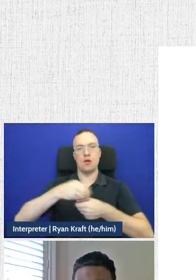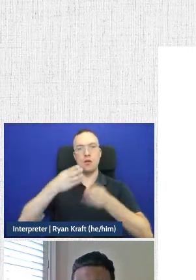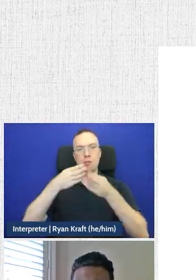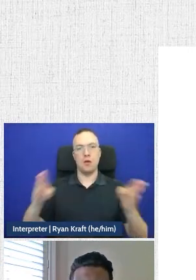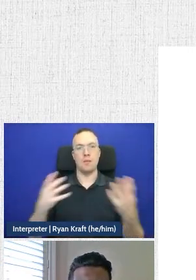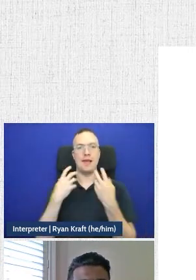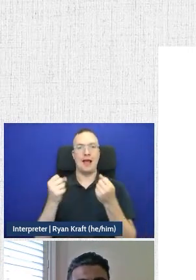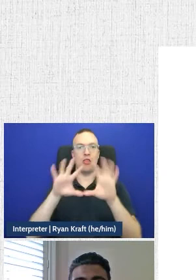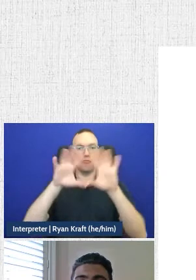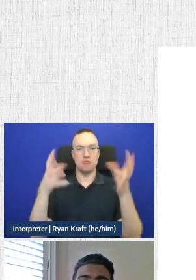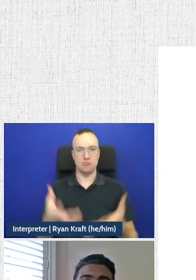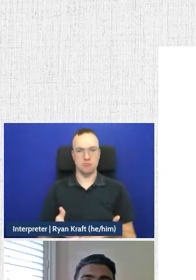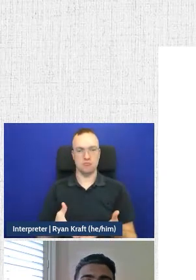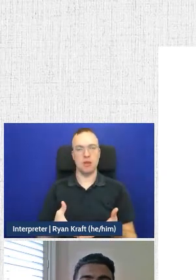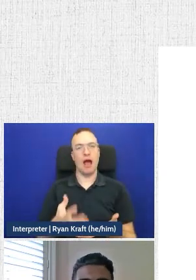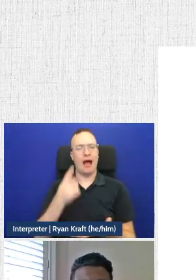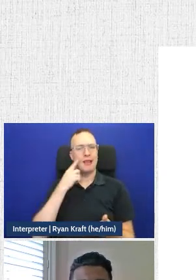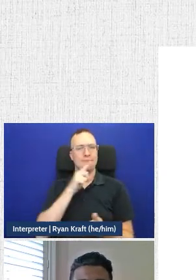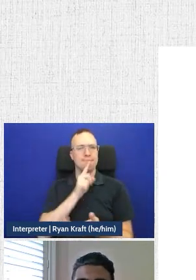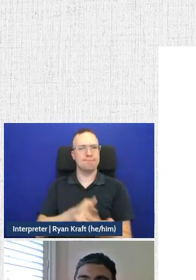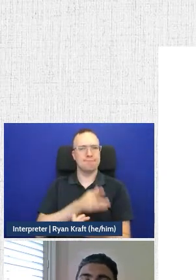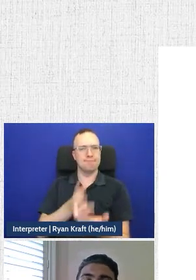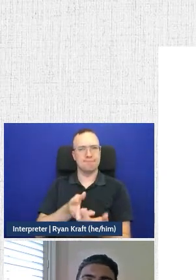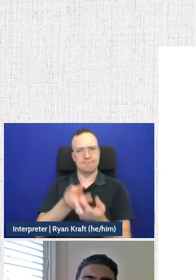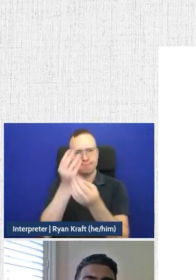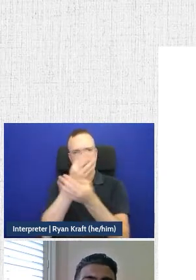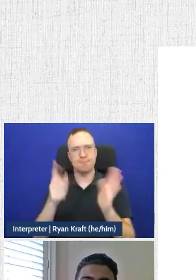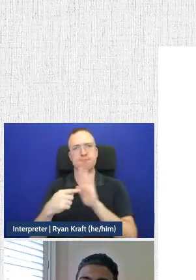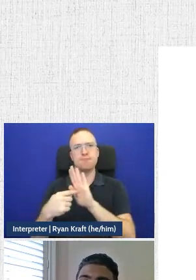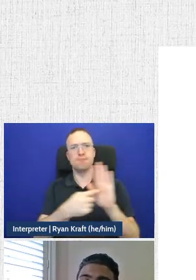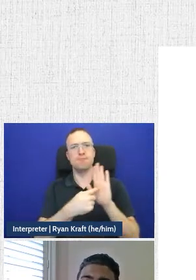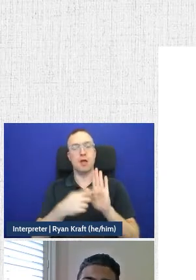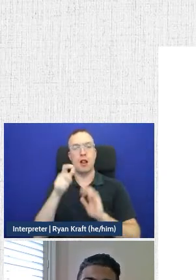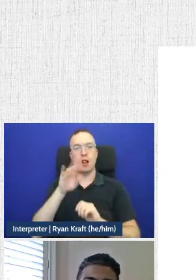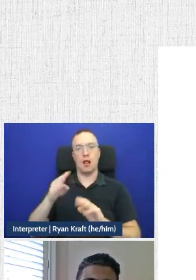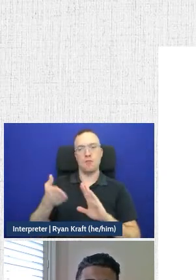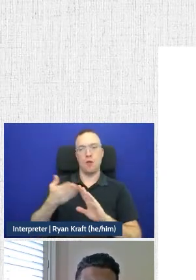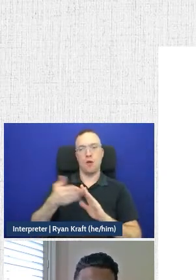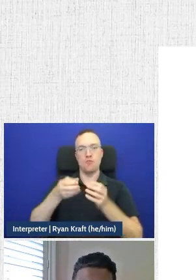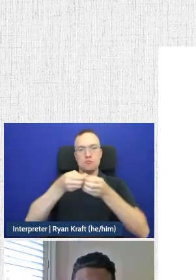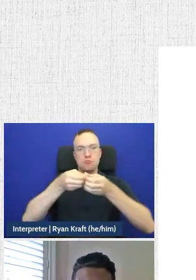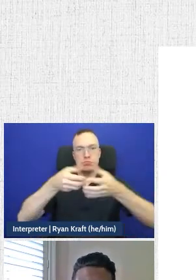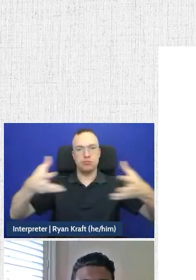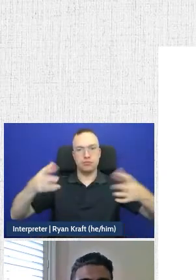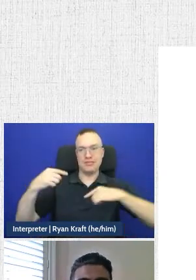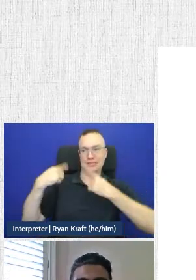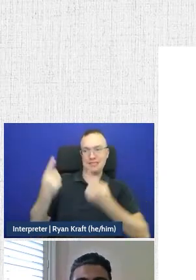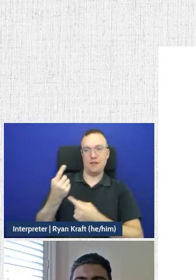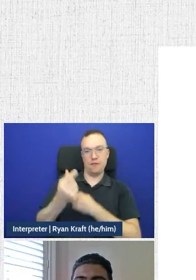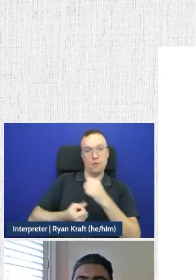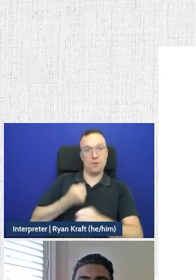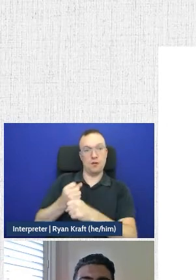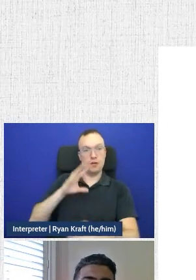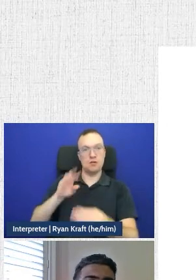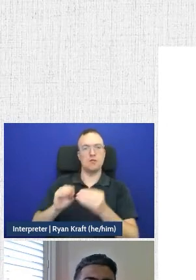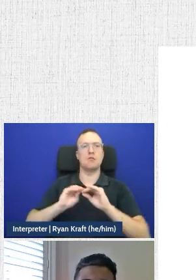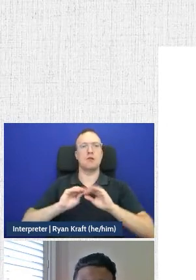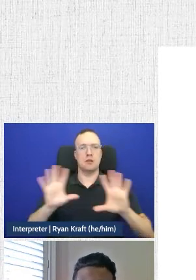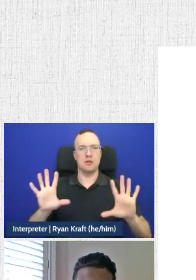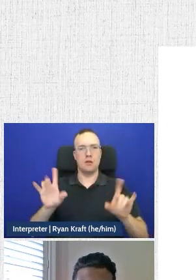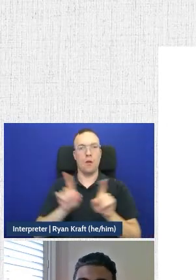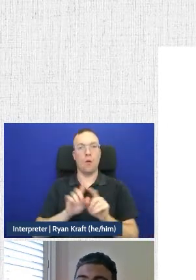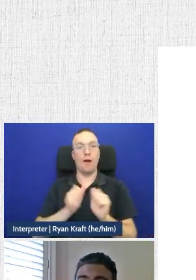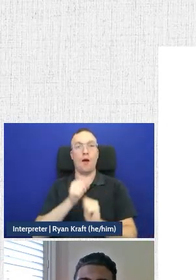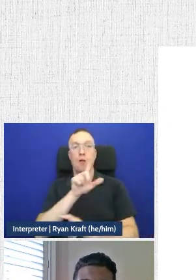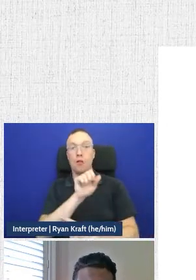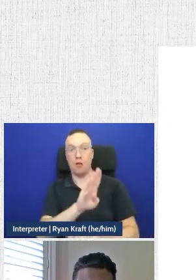sphere, which I think goes to show you how our labs operations have grown to expand over the last few years, as well as how the law can